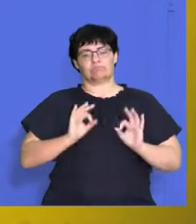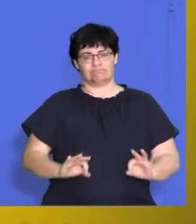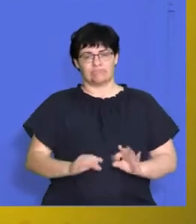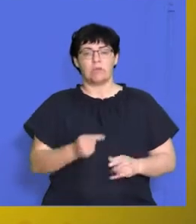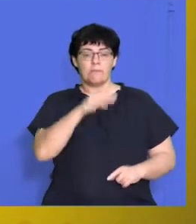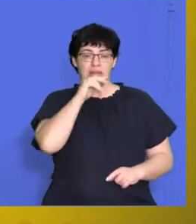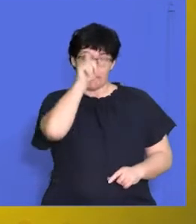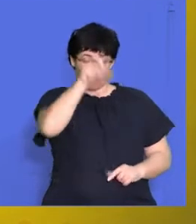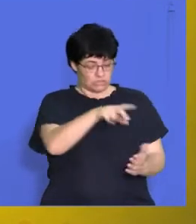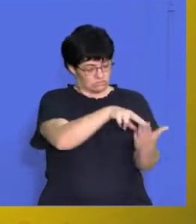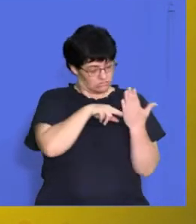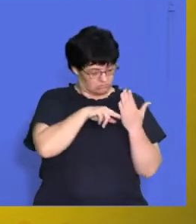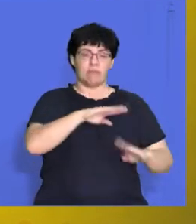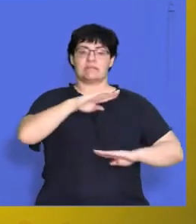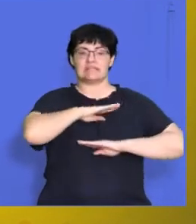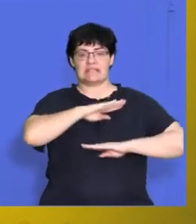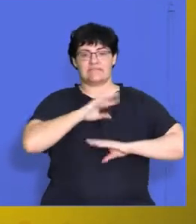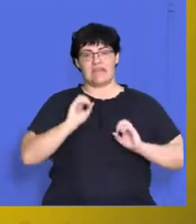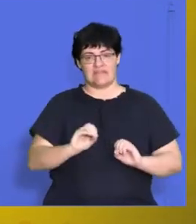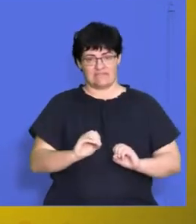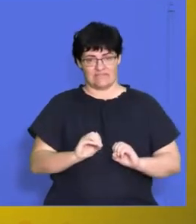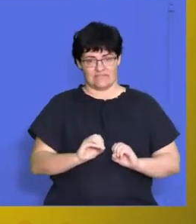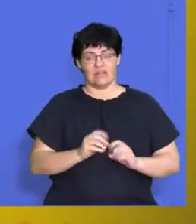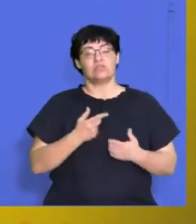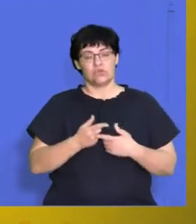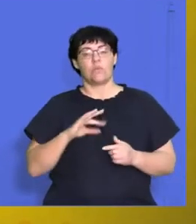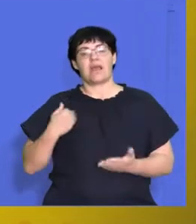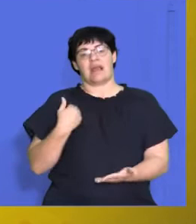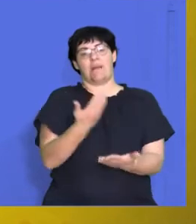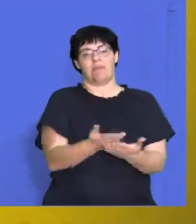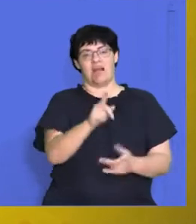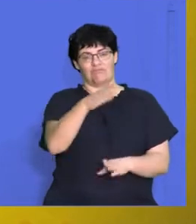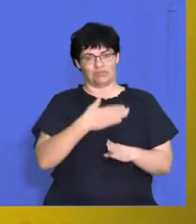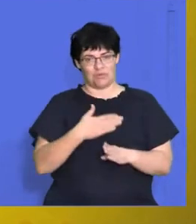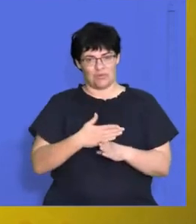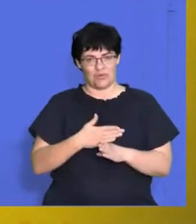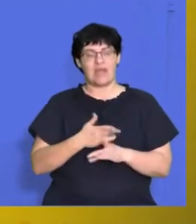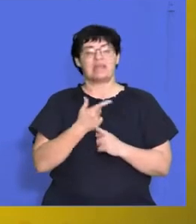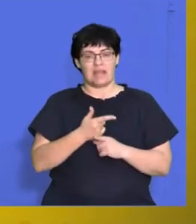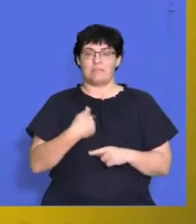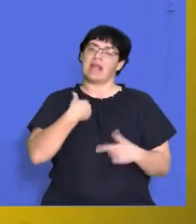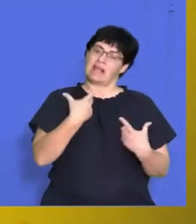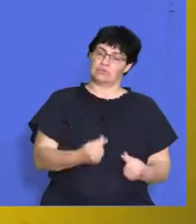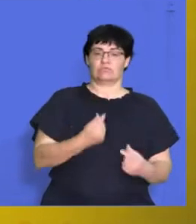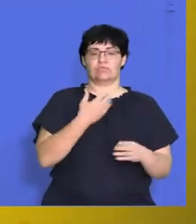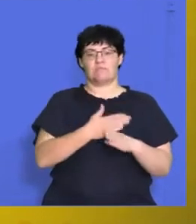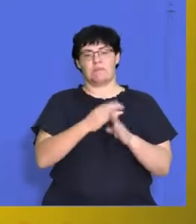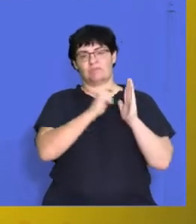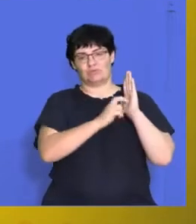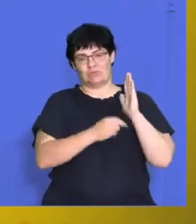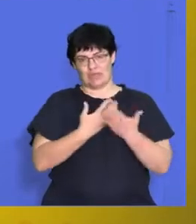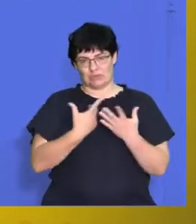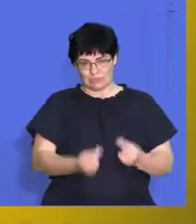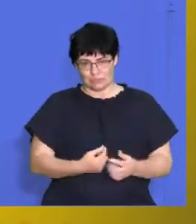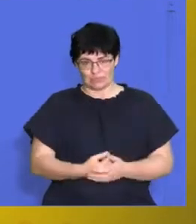satisfy the job specification so that you can actually apply for this job and perform the job description. So let's see